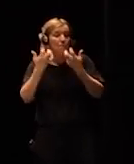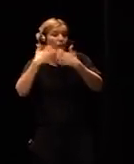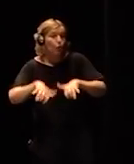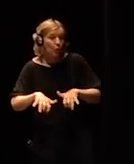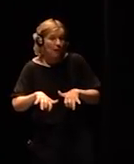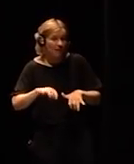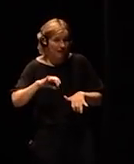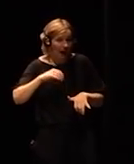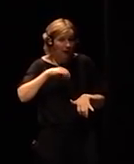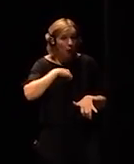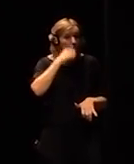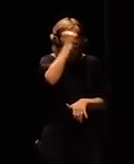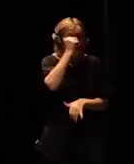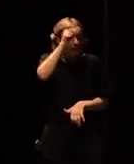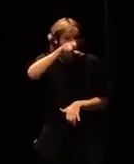supervision definitely not